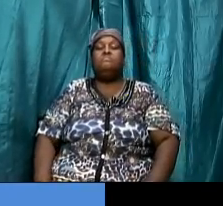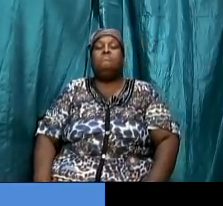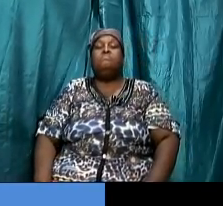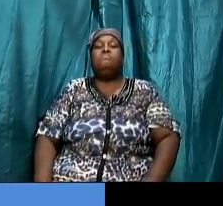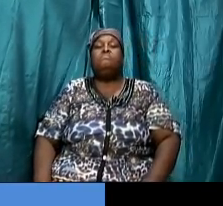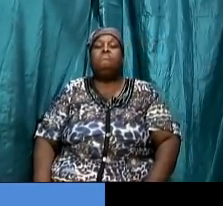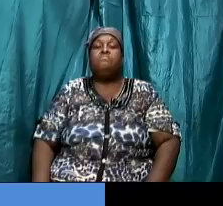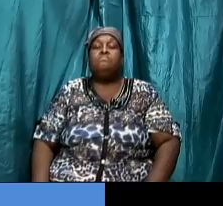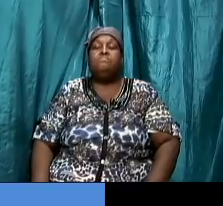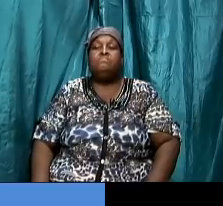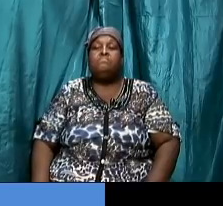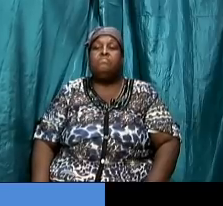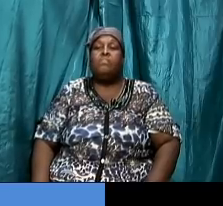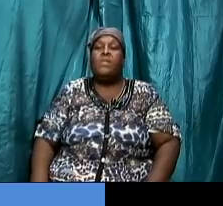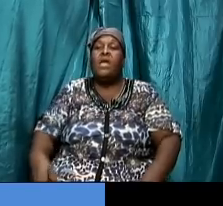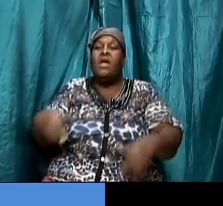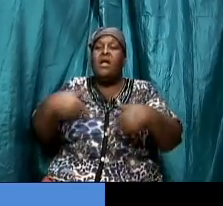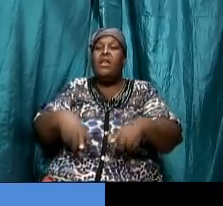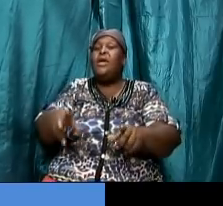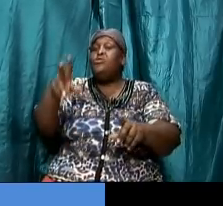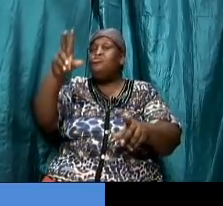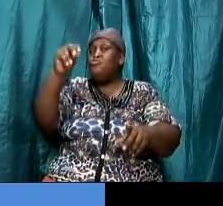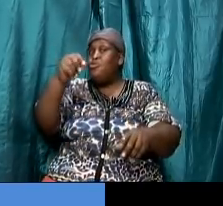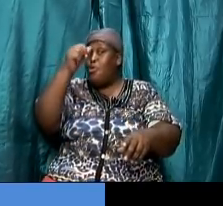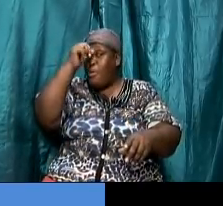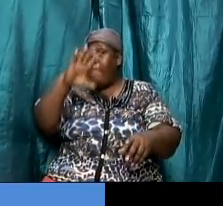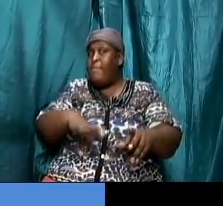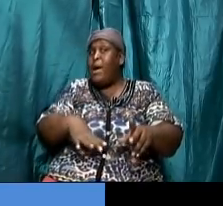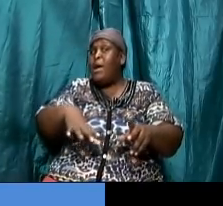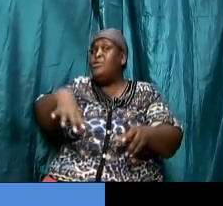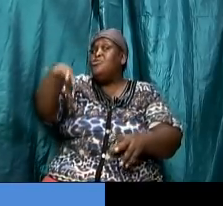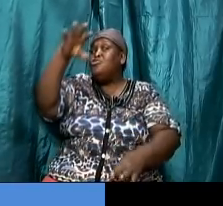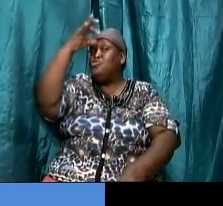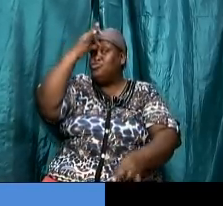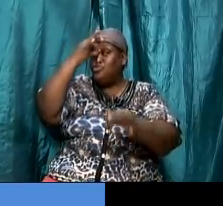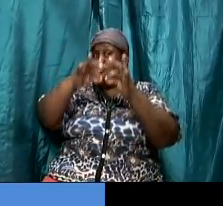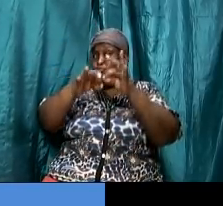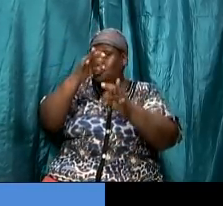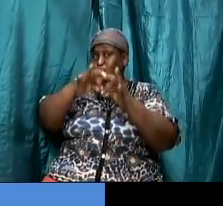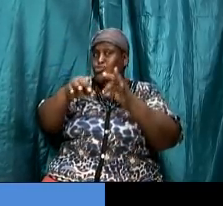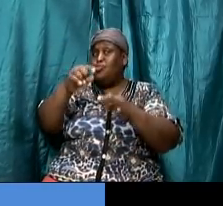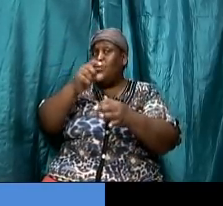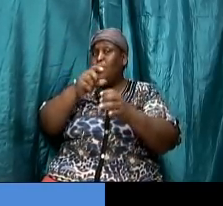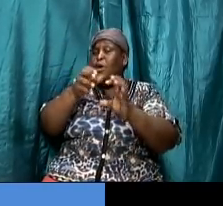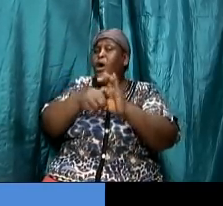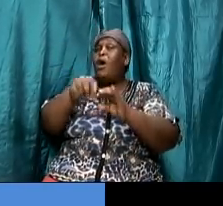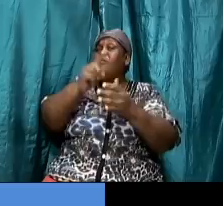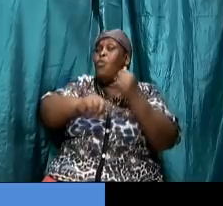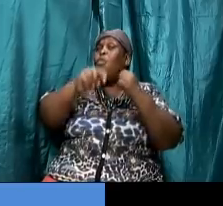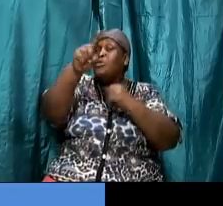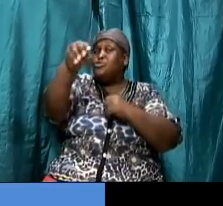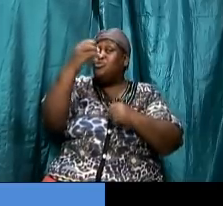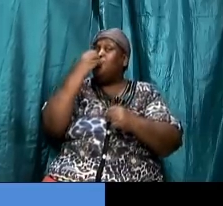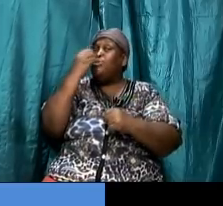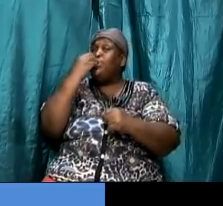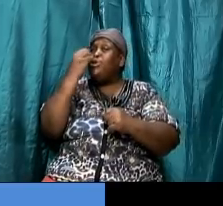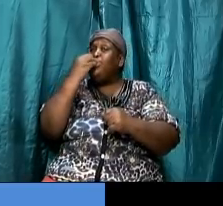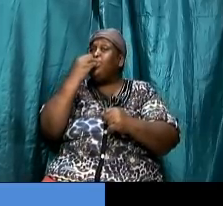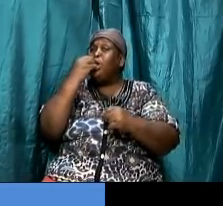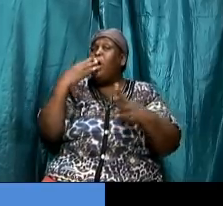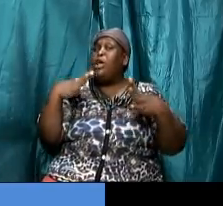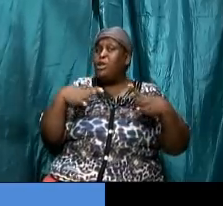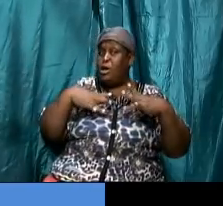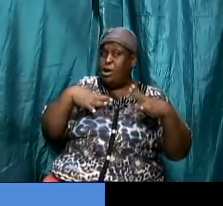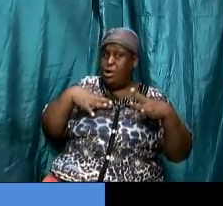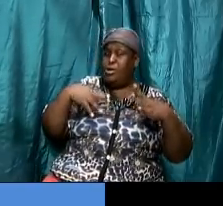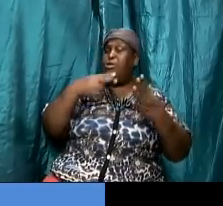so let no man therefore judge you in the dietary restrictions in the holidays and are